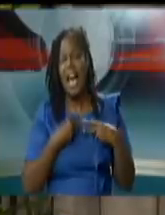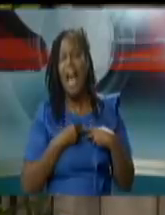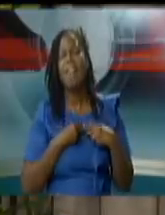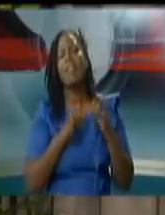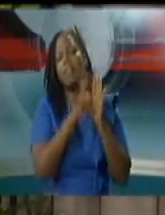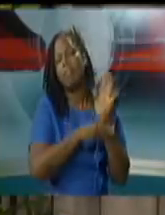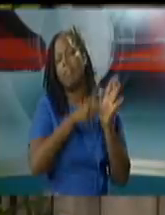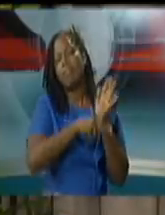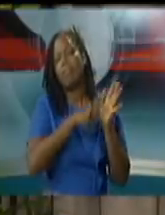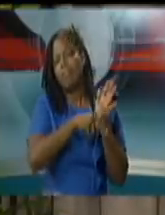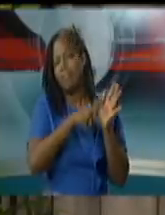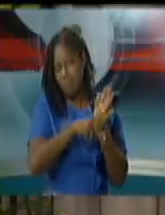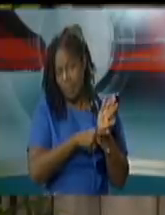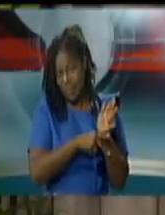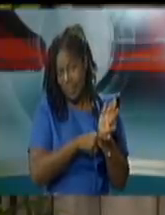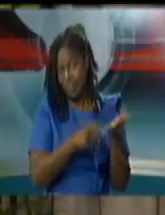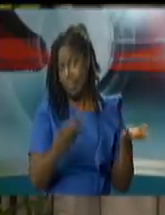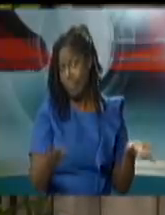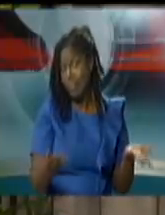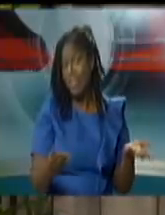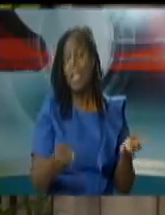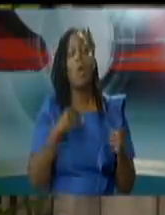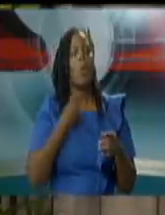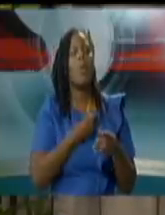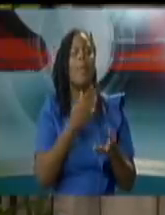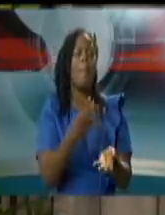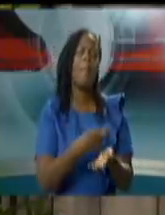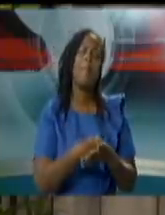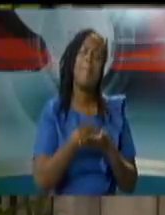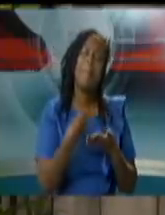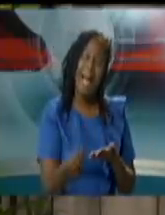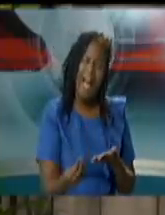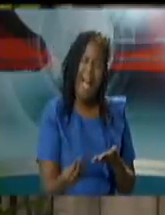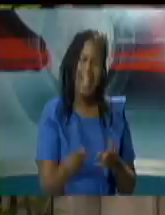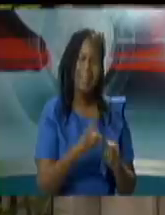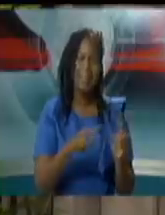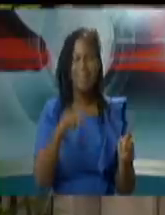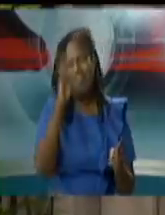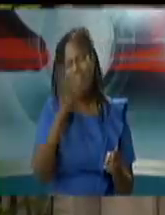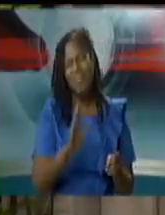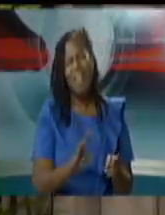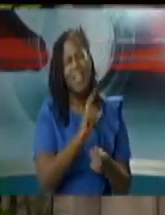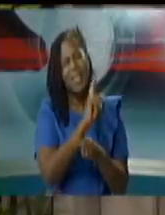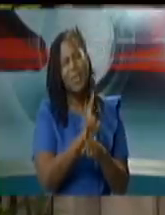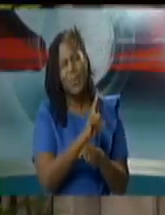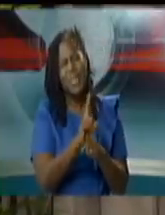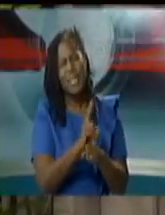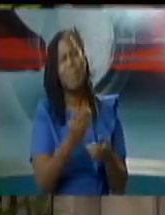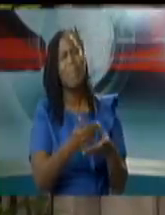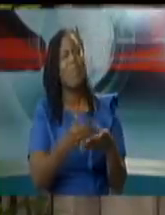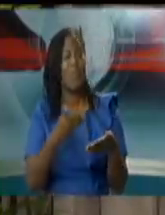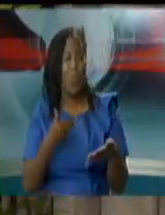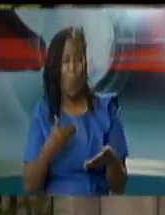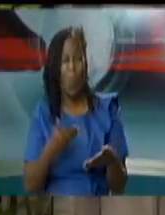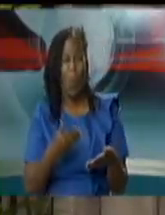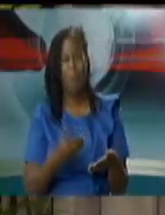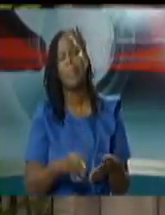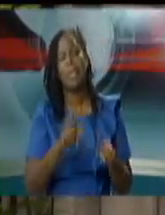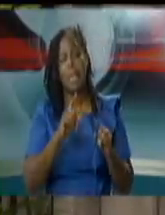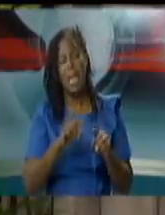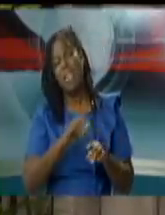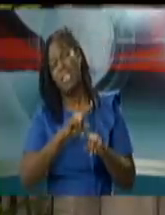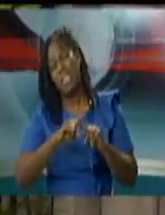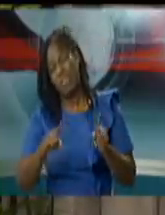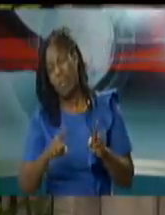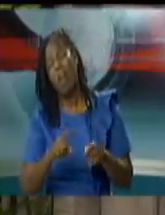they had unfortunately been purchased but never operationalized in the time prior to this government we went on a mission to look for those video